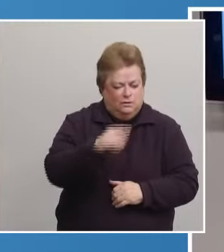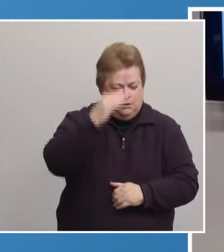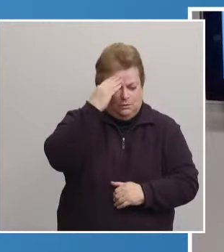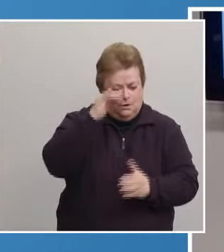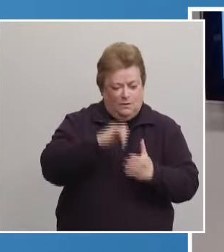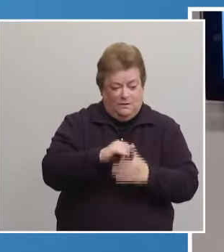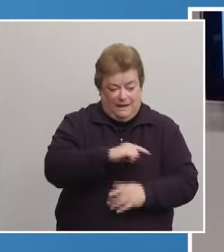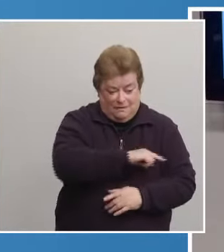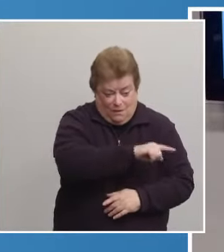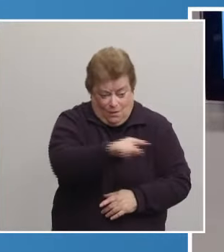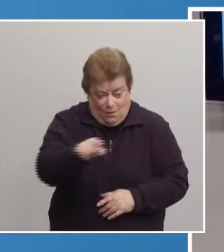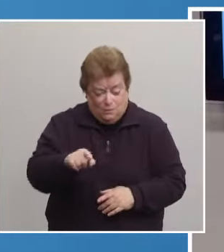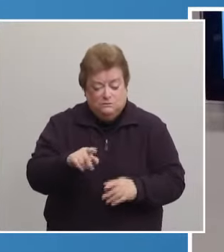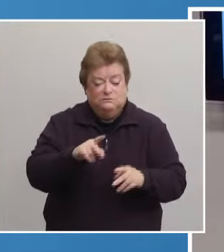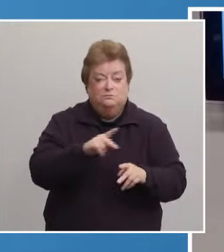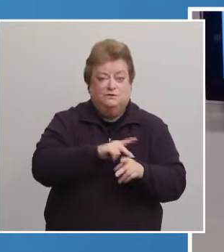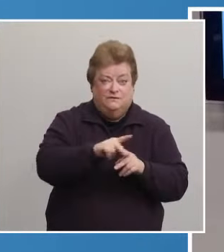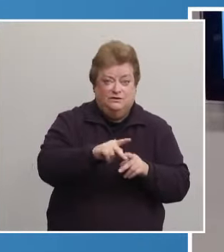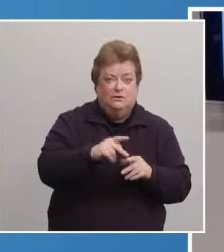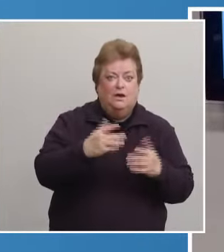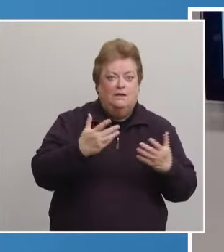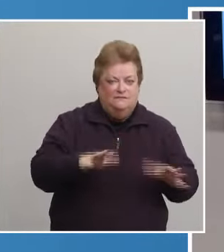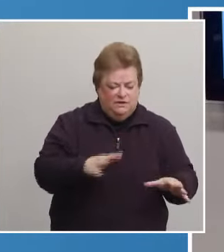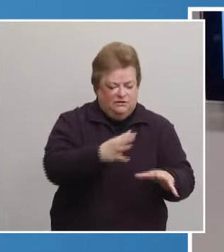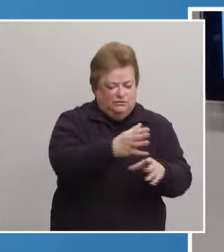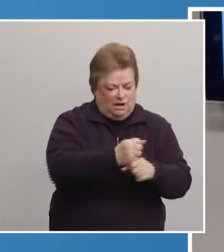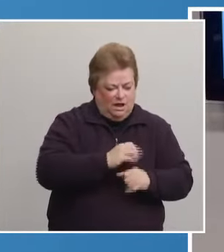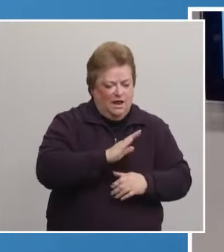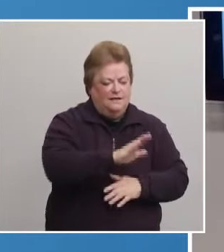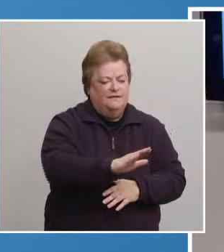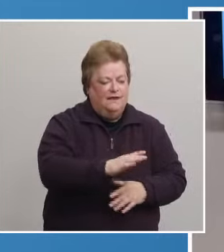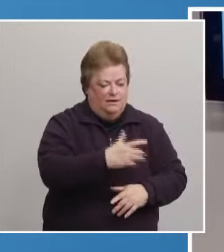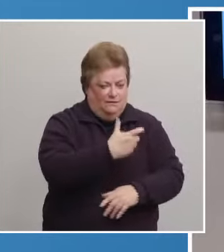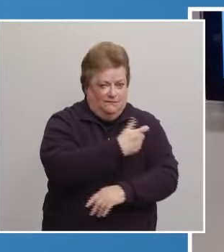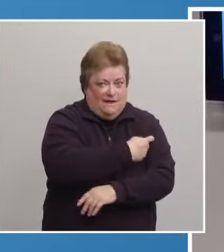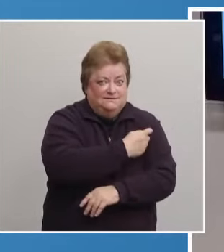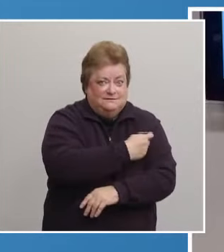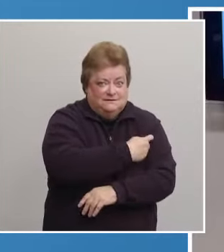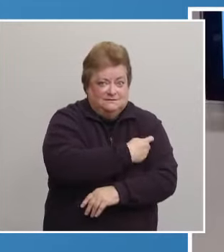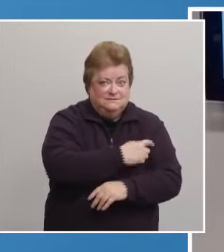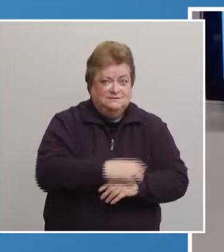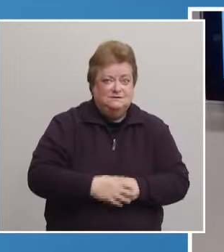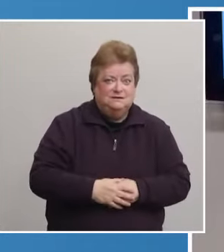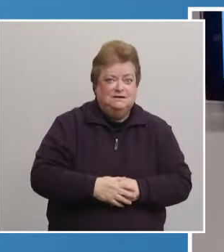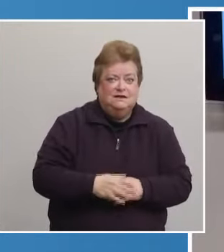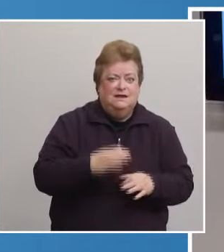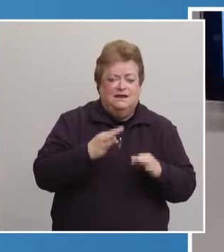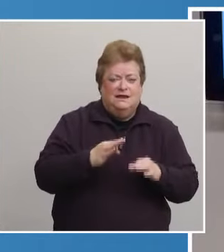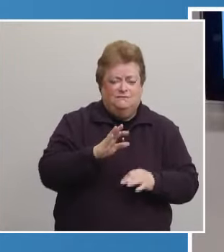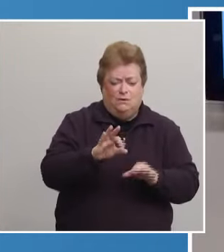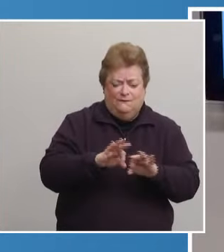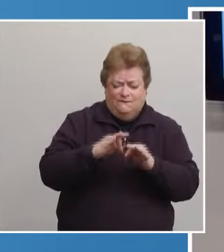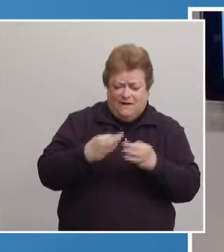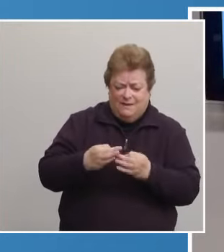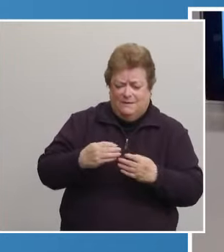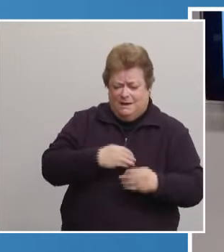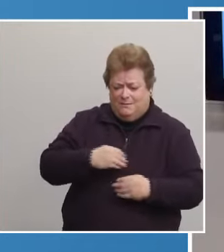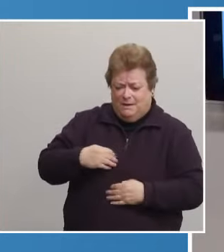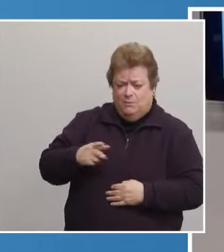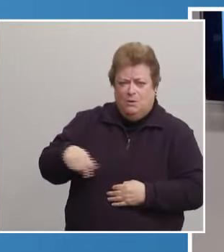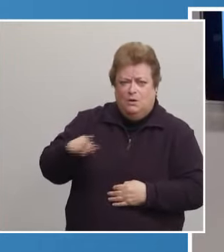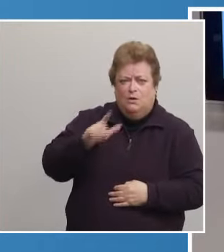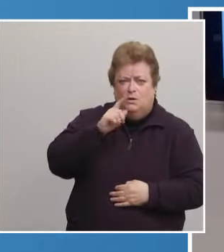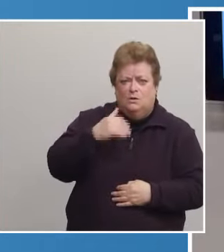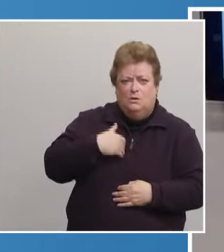these trusted professionals have had the opportunity to receive a safe and effective vaccine. If you have a family member who has